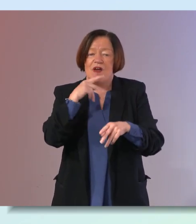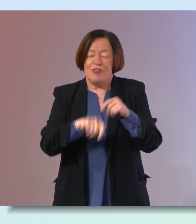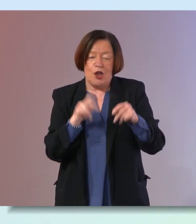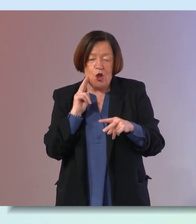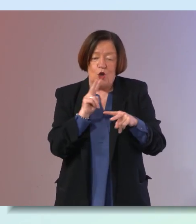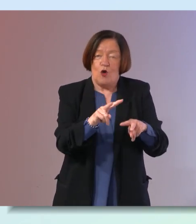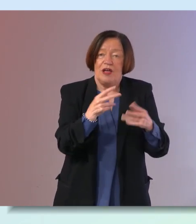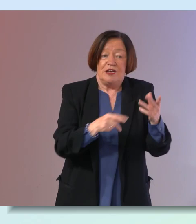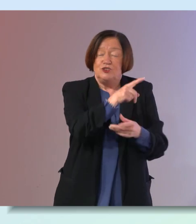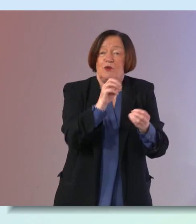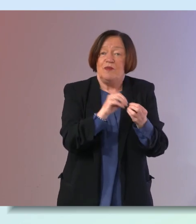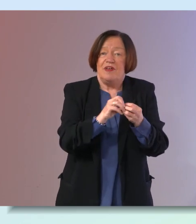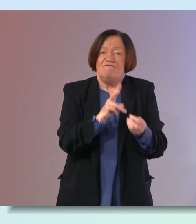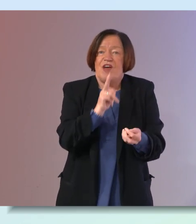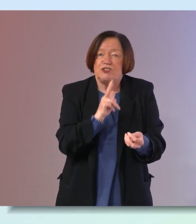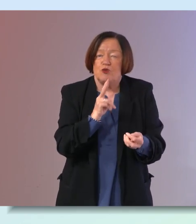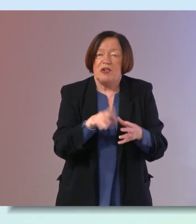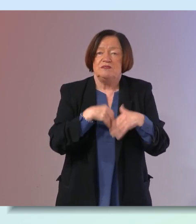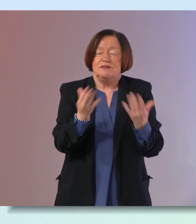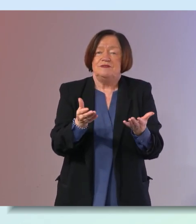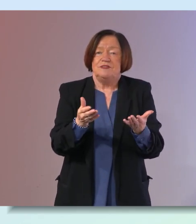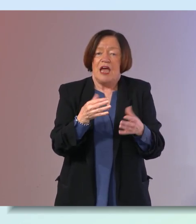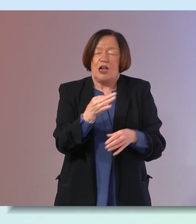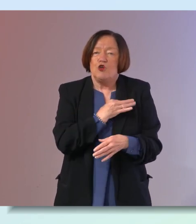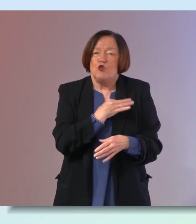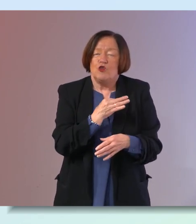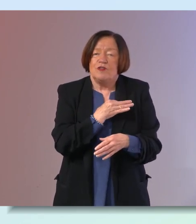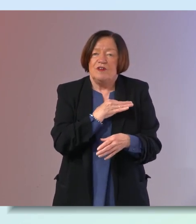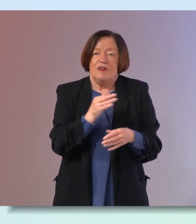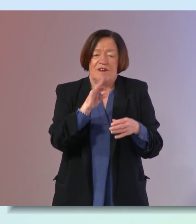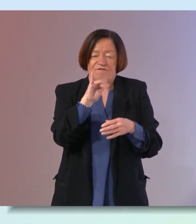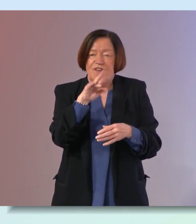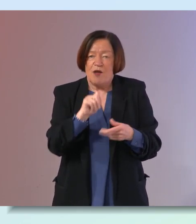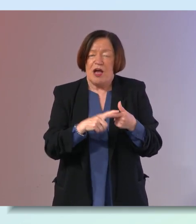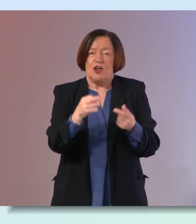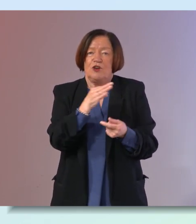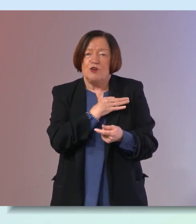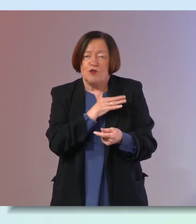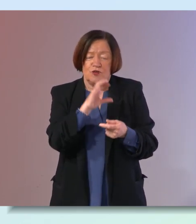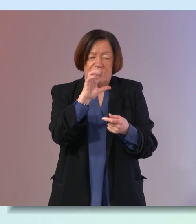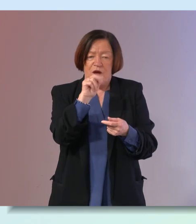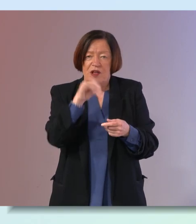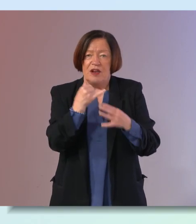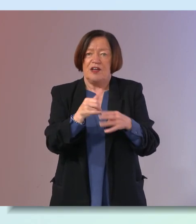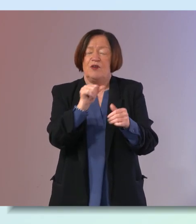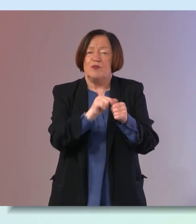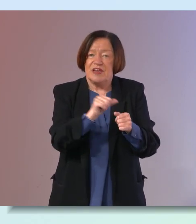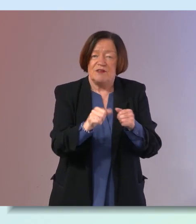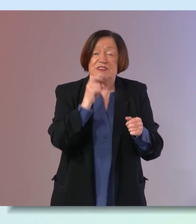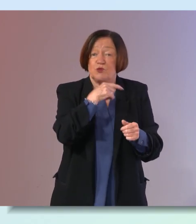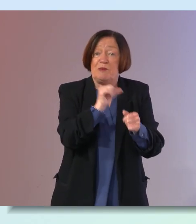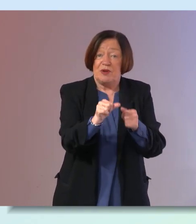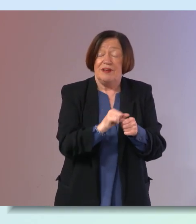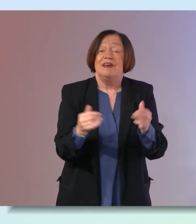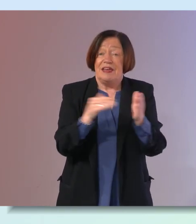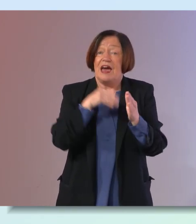at the plate of as you said vegetables and and good you know fiber and good carbohydrates like potatoes and sweet potatoes is that